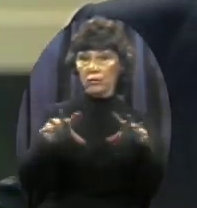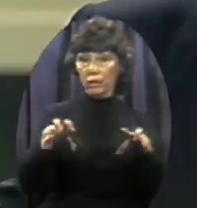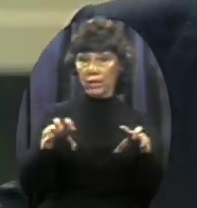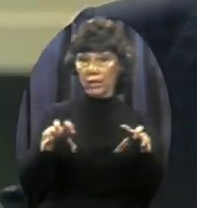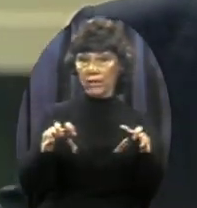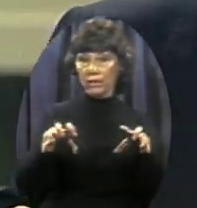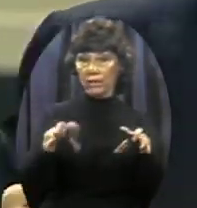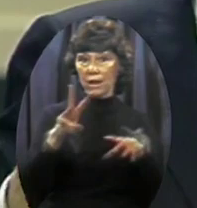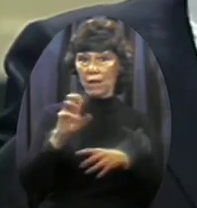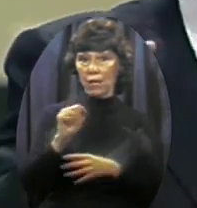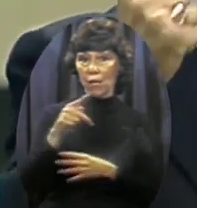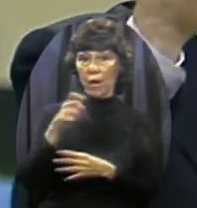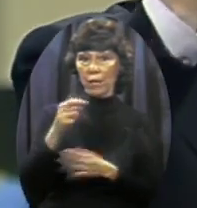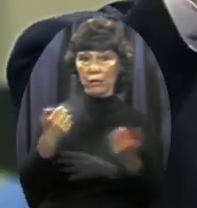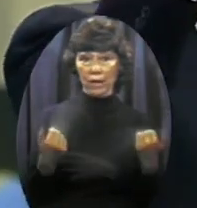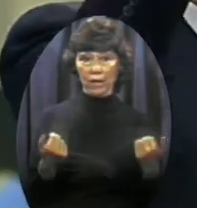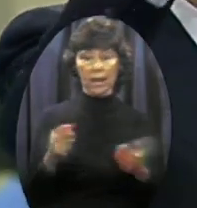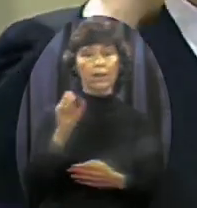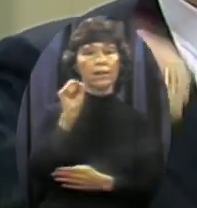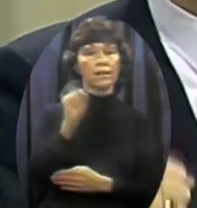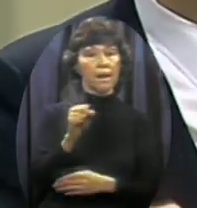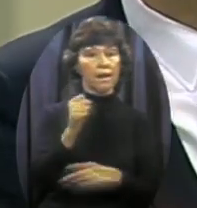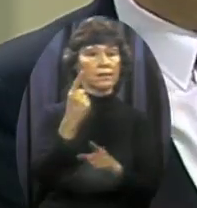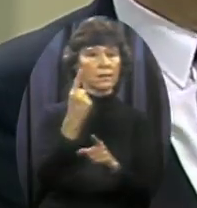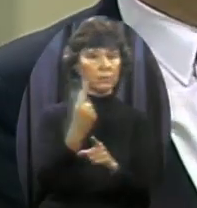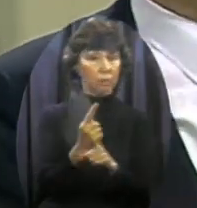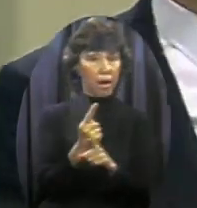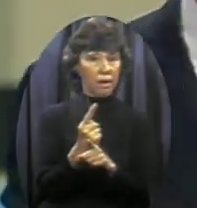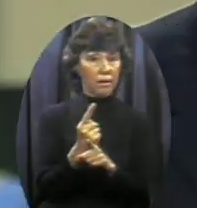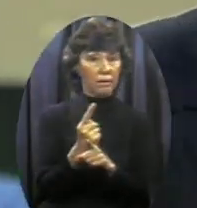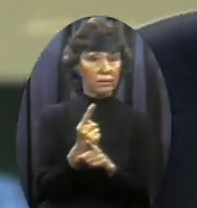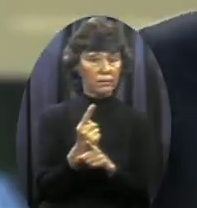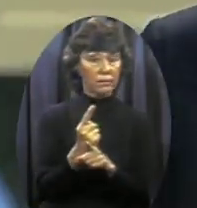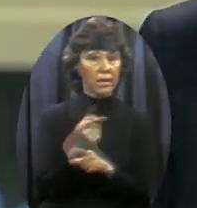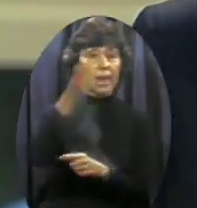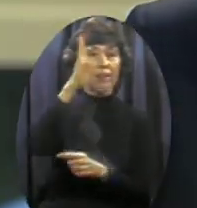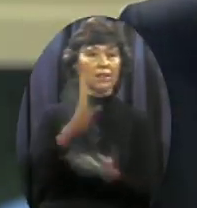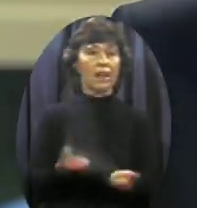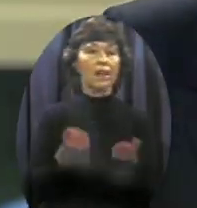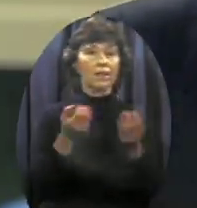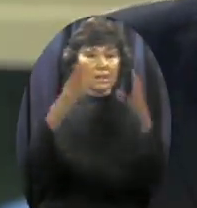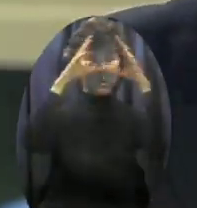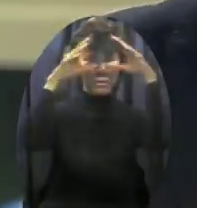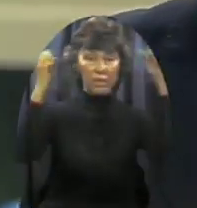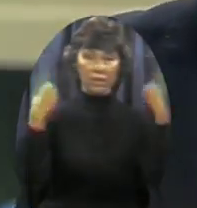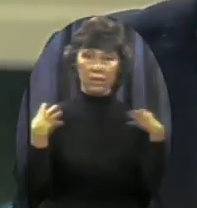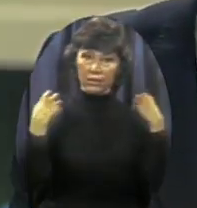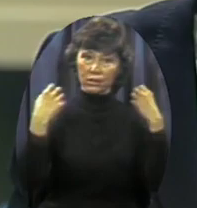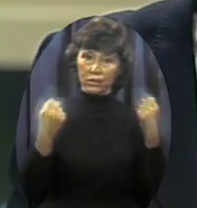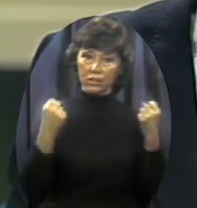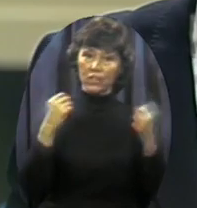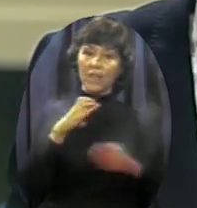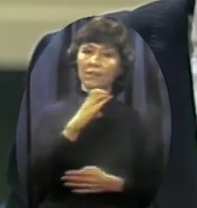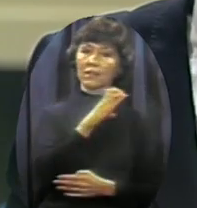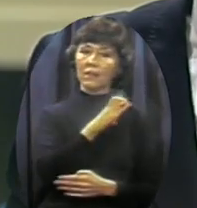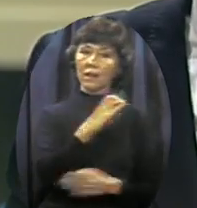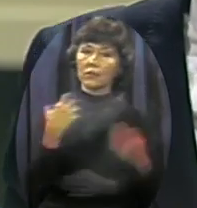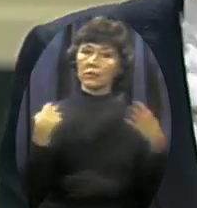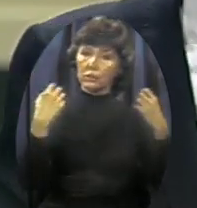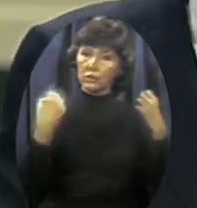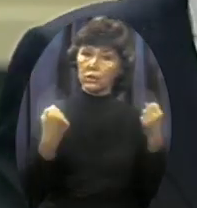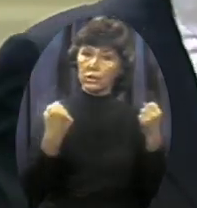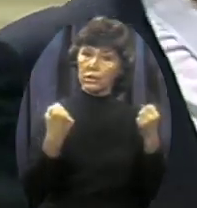And God give him the courage and backbone Not to fold or give in And may our Congress have the backbone to stand up